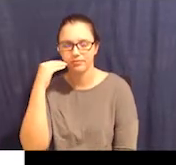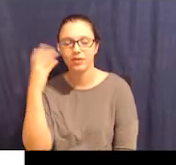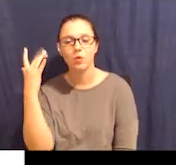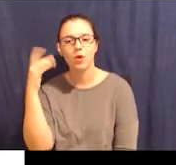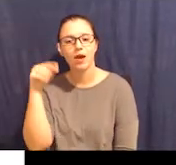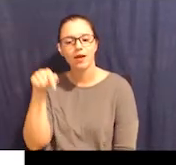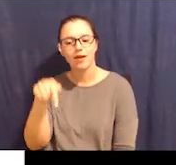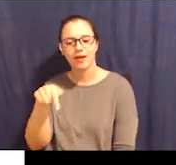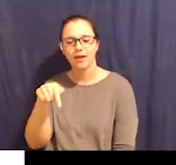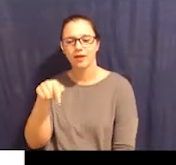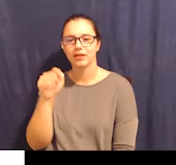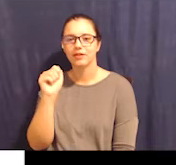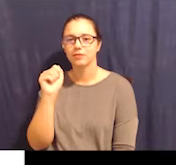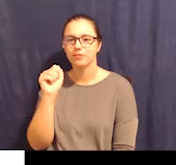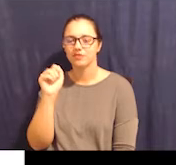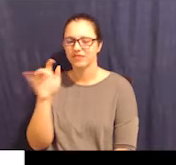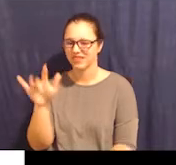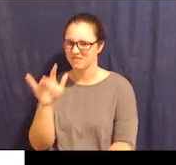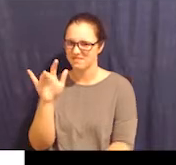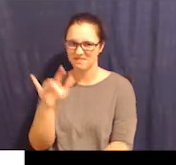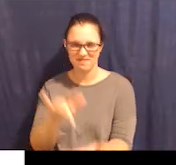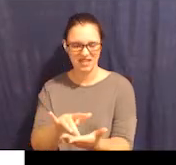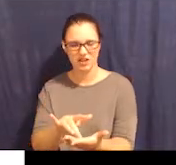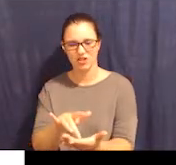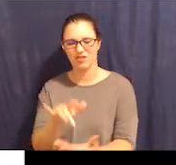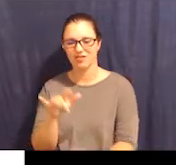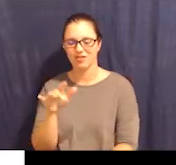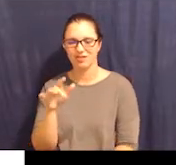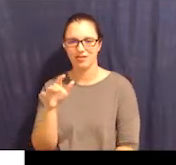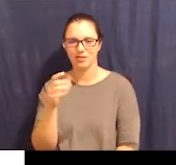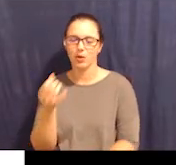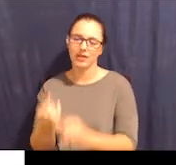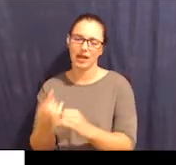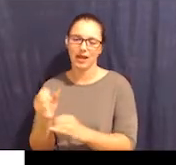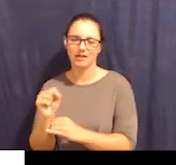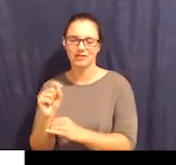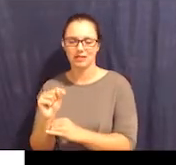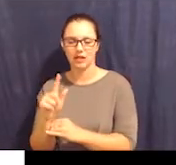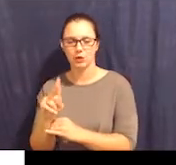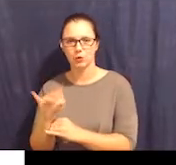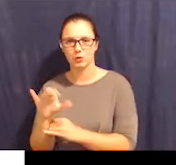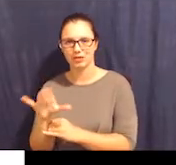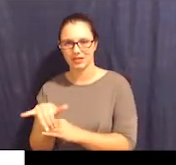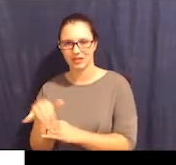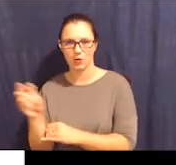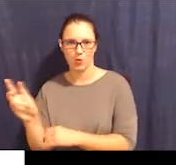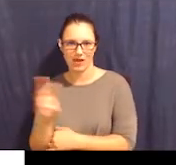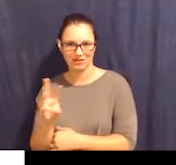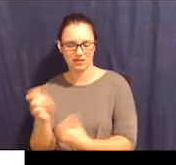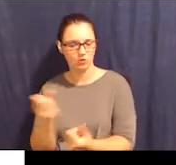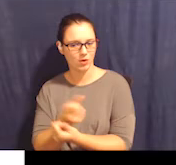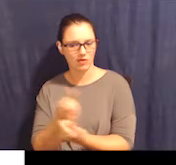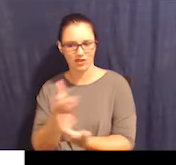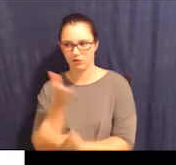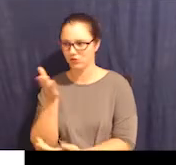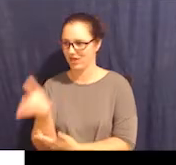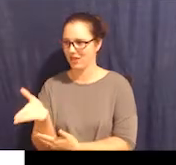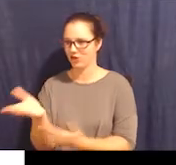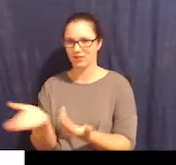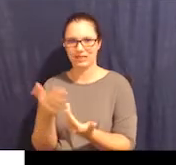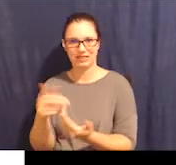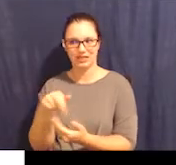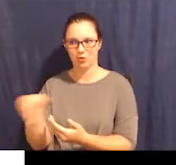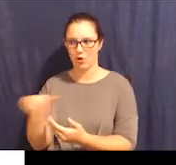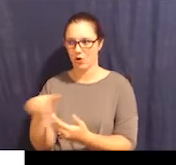it was right dip dab in the middle of St. Well, at the end of St. Lucie West. So everything was